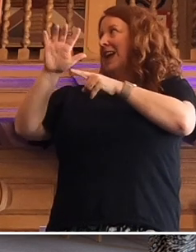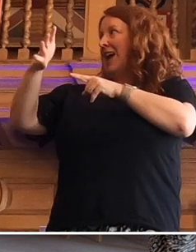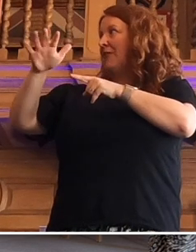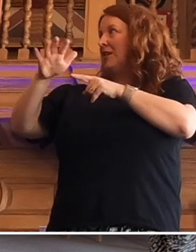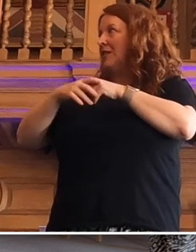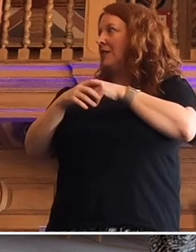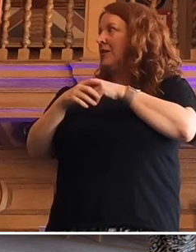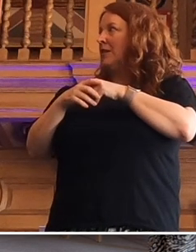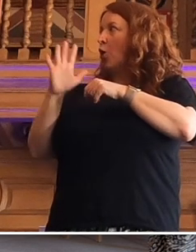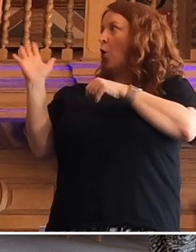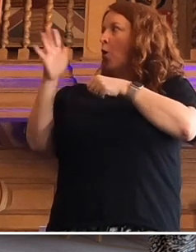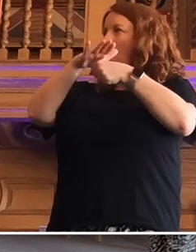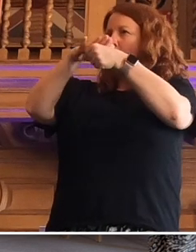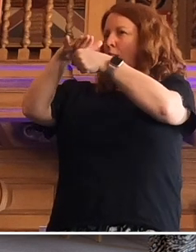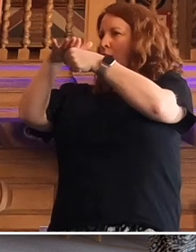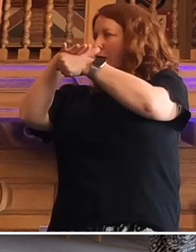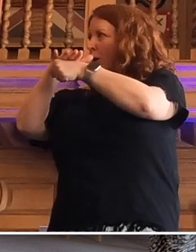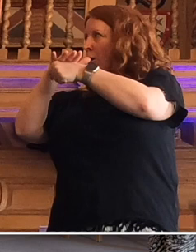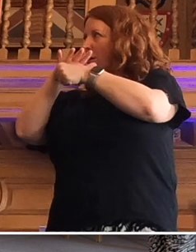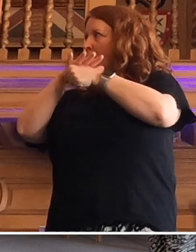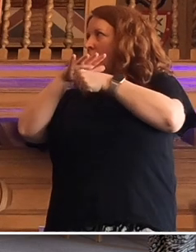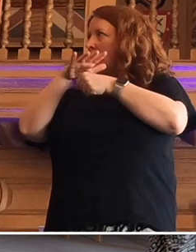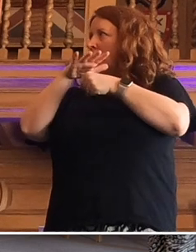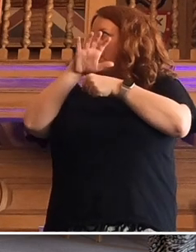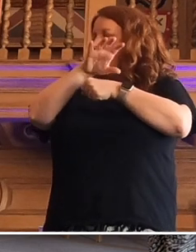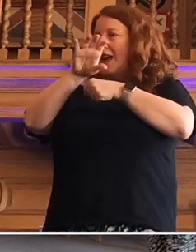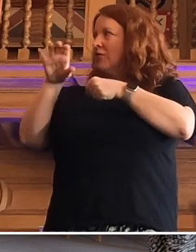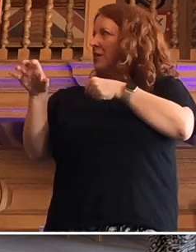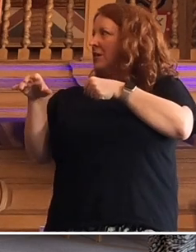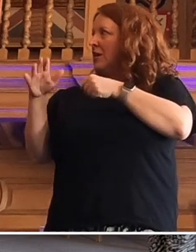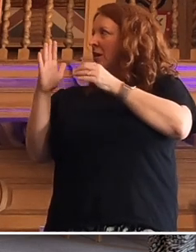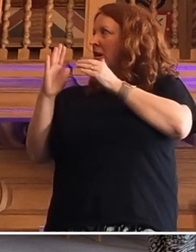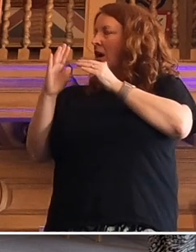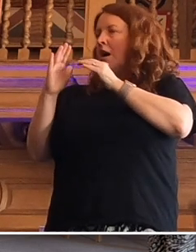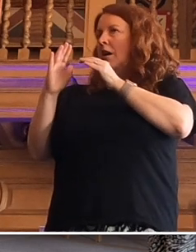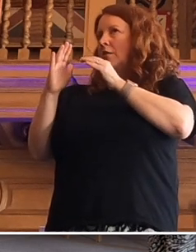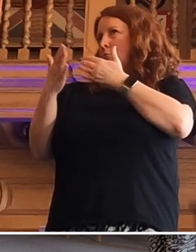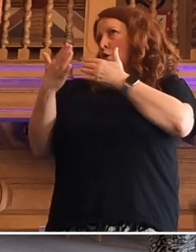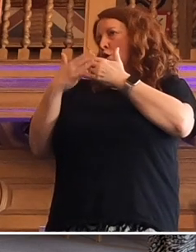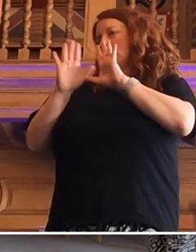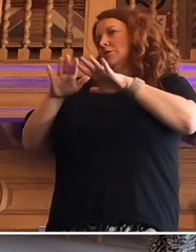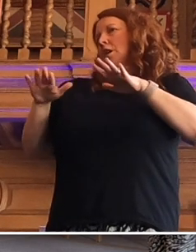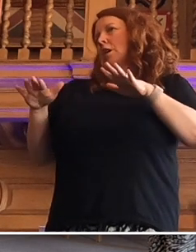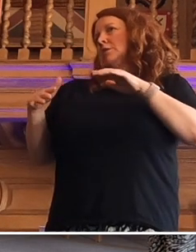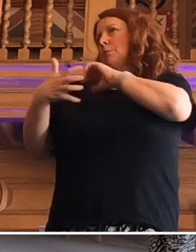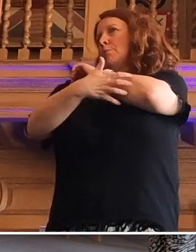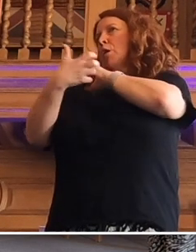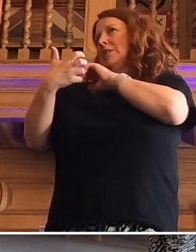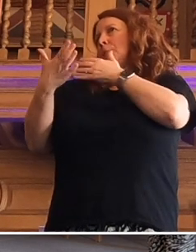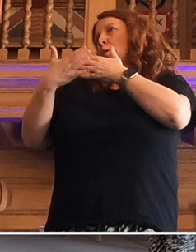are all the local areas that have higher rates of child poverty than the average.